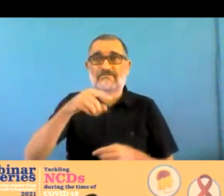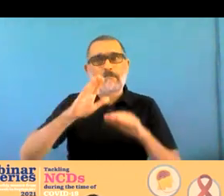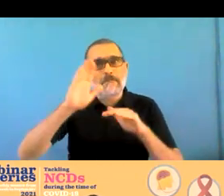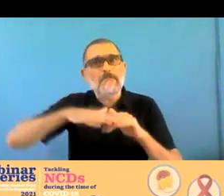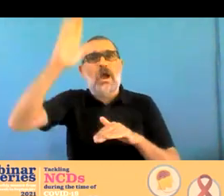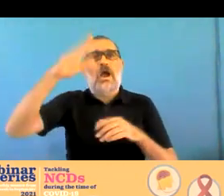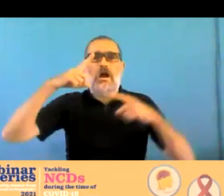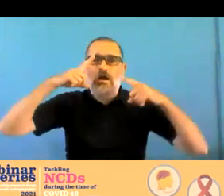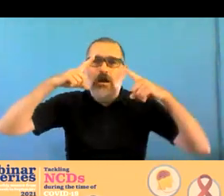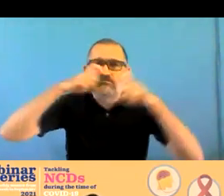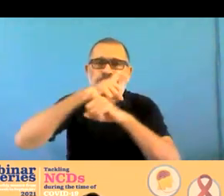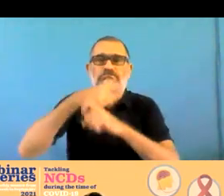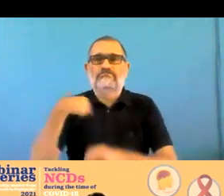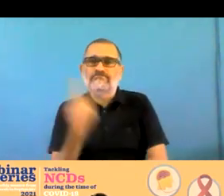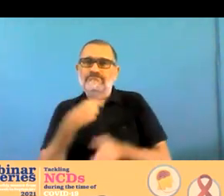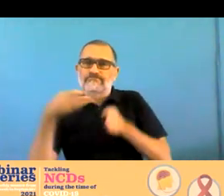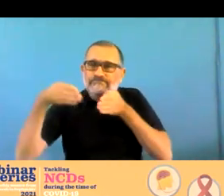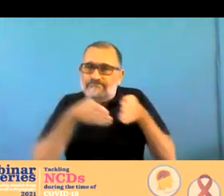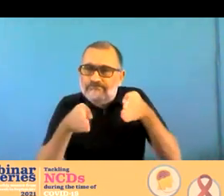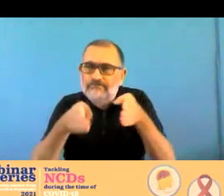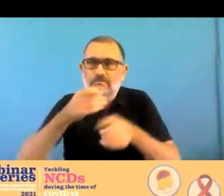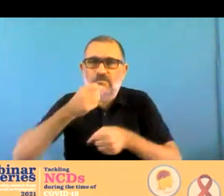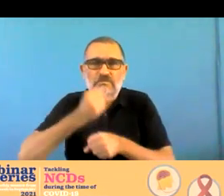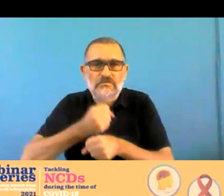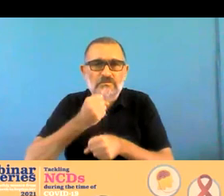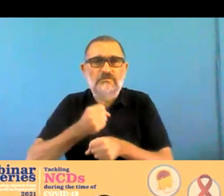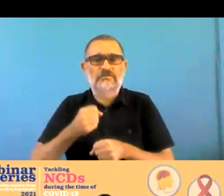today dr hennis spoke of this